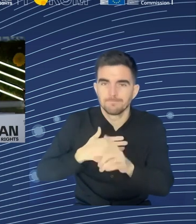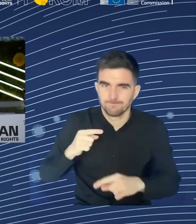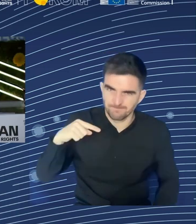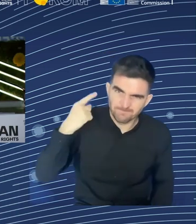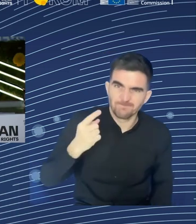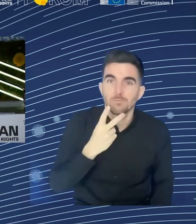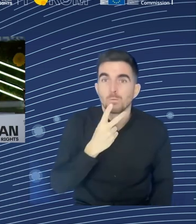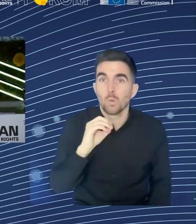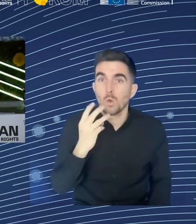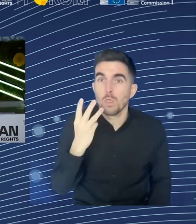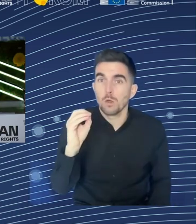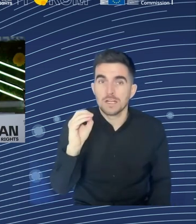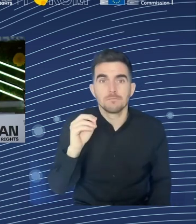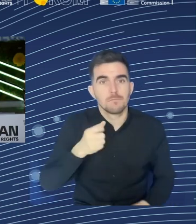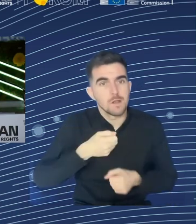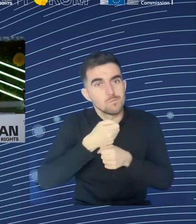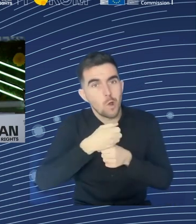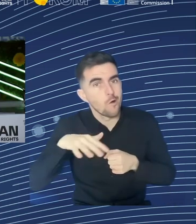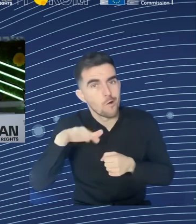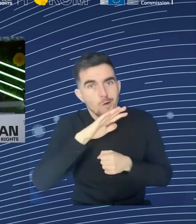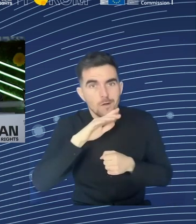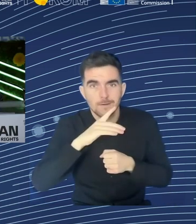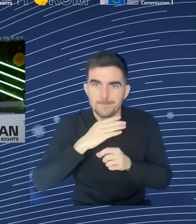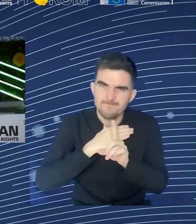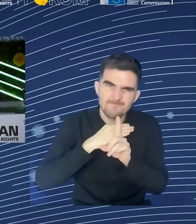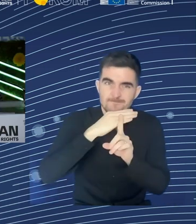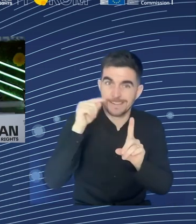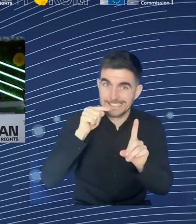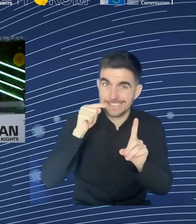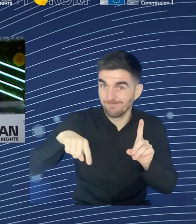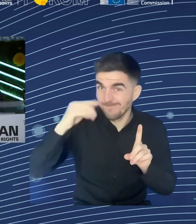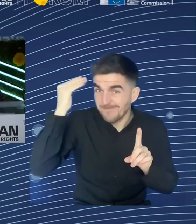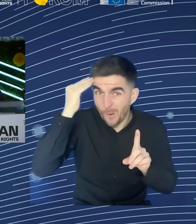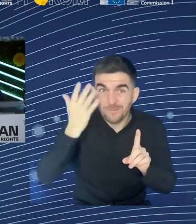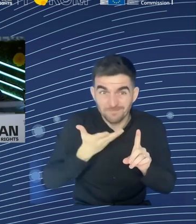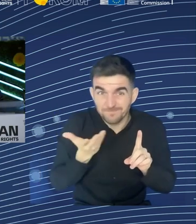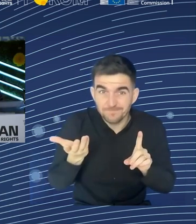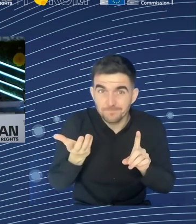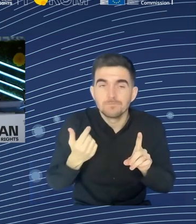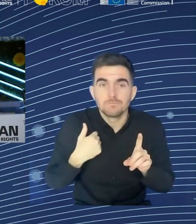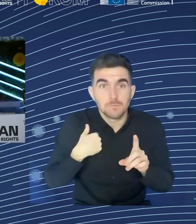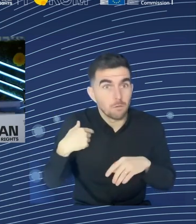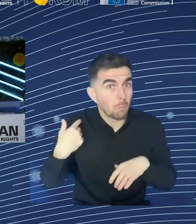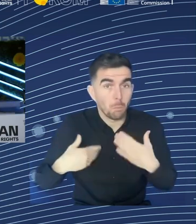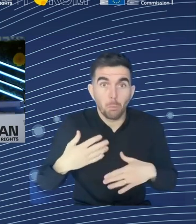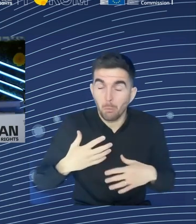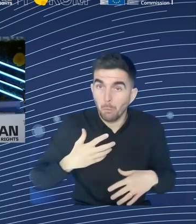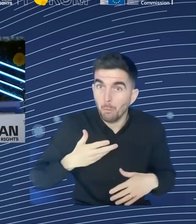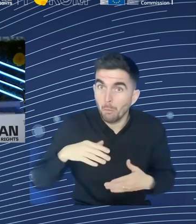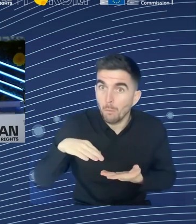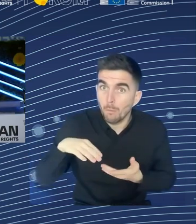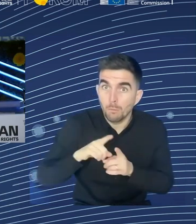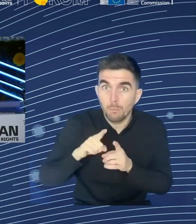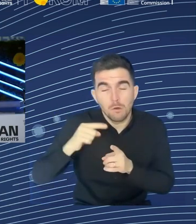216 million people employed in the EU right now is a record number. Then on the other hand, the unemployment rate